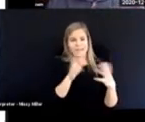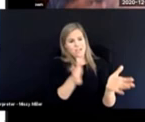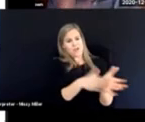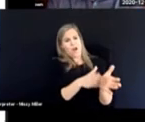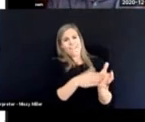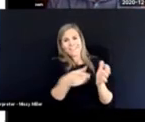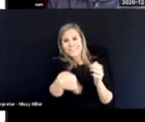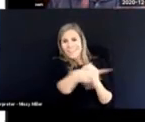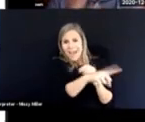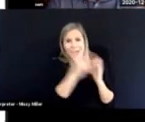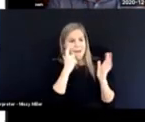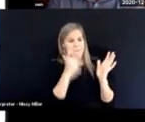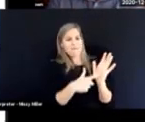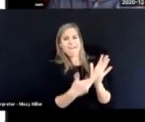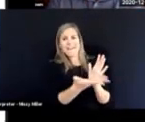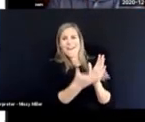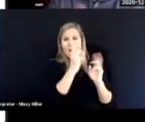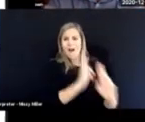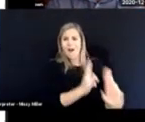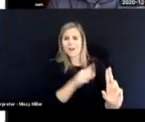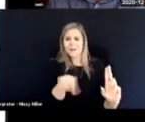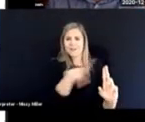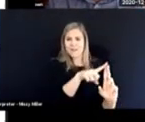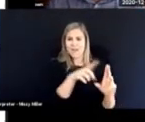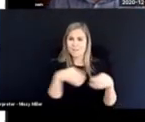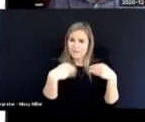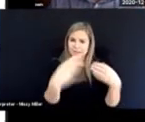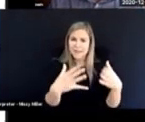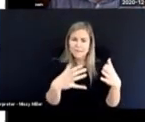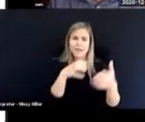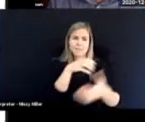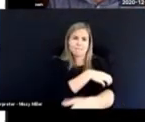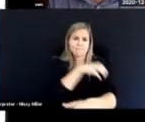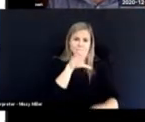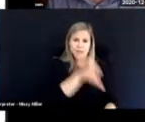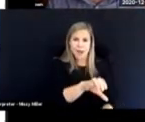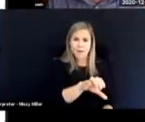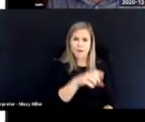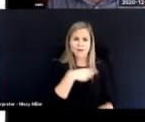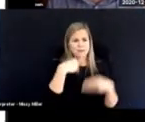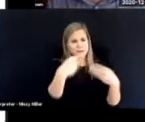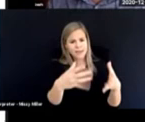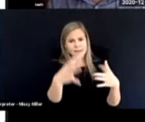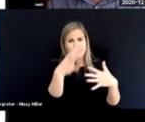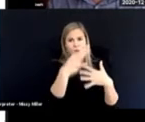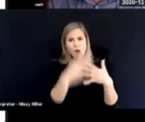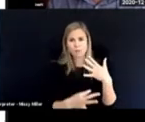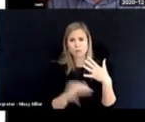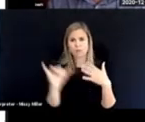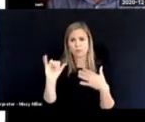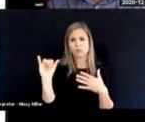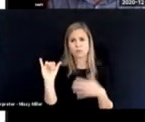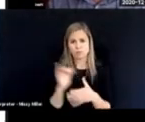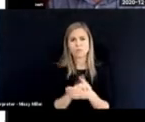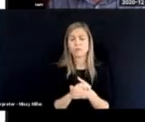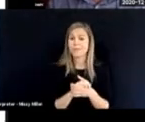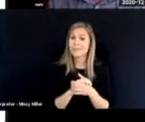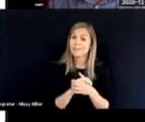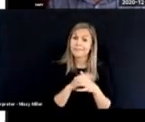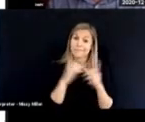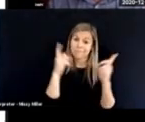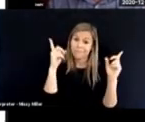And acknowledge them and honor them by giving them these options. Giving them this power, if you like. And